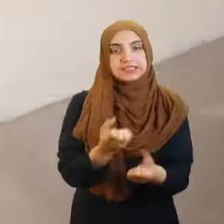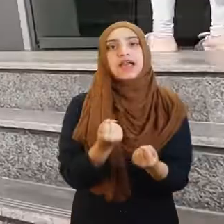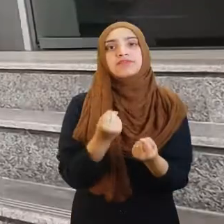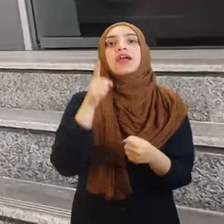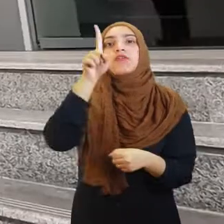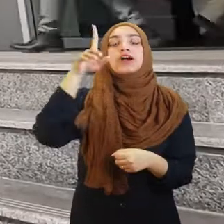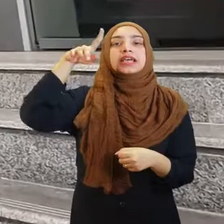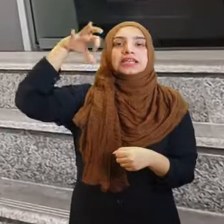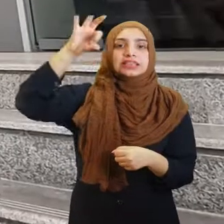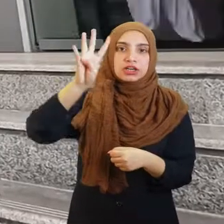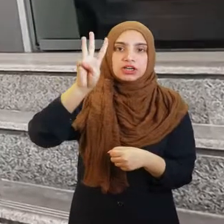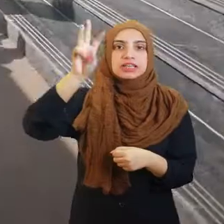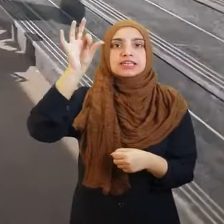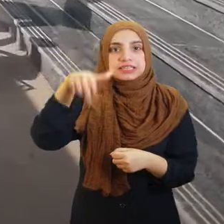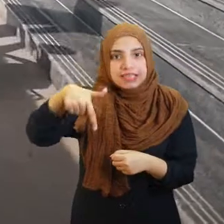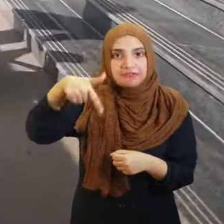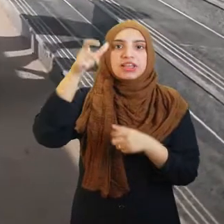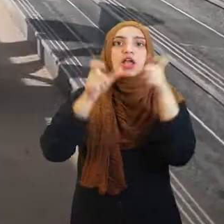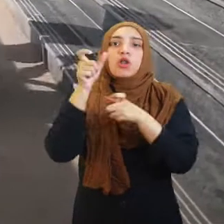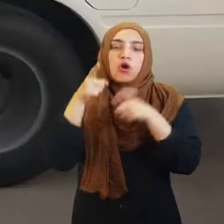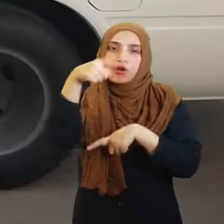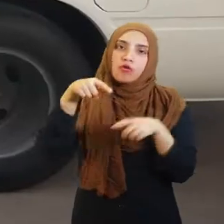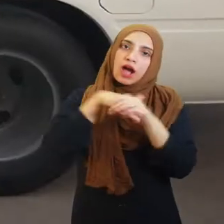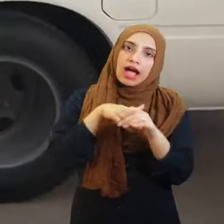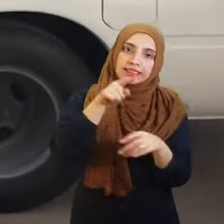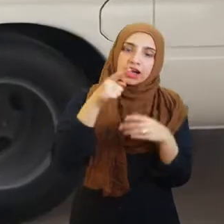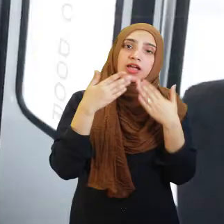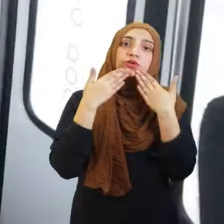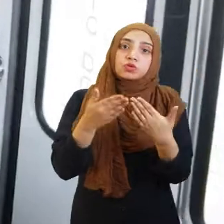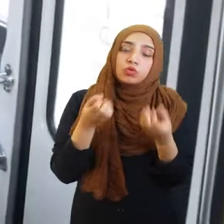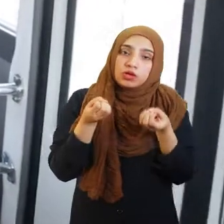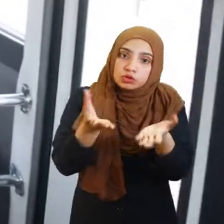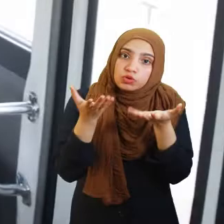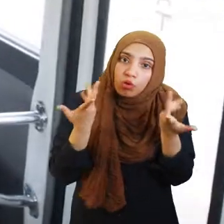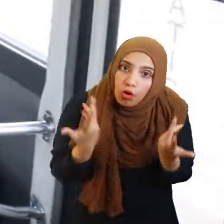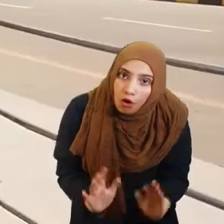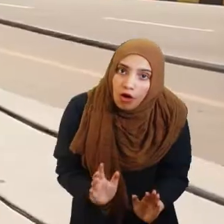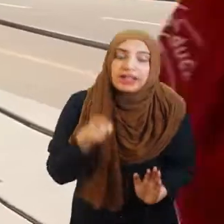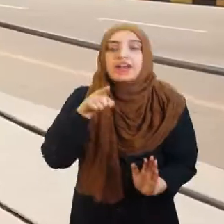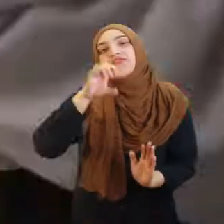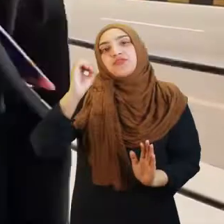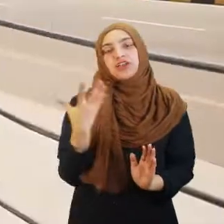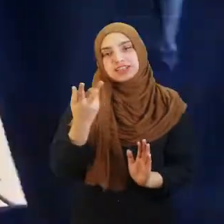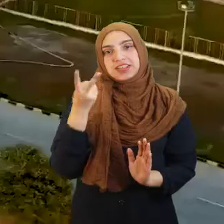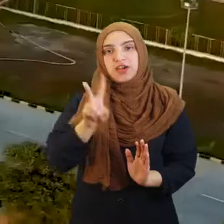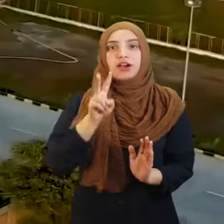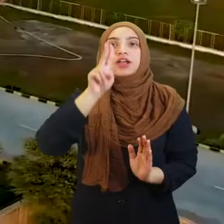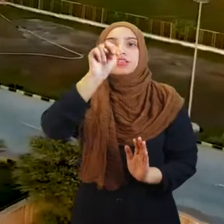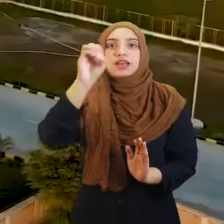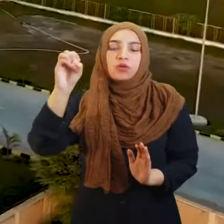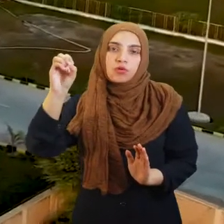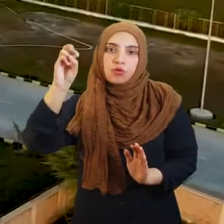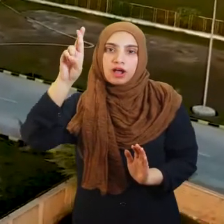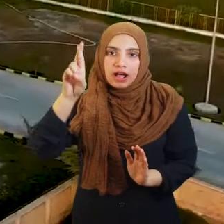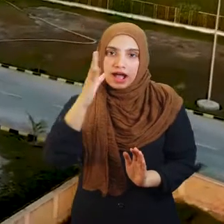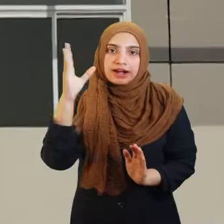137 children living with diversified disabilities will be going to school for the first time in their lives. Noor-e